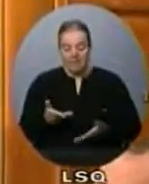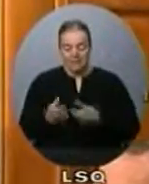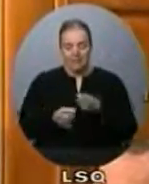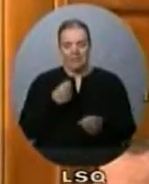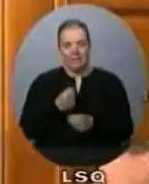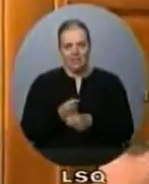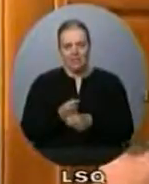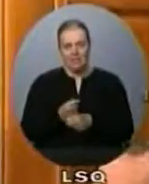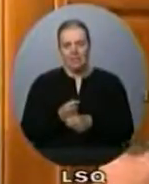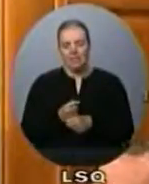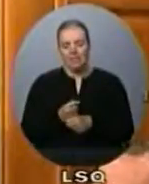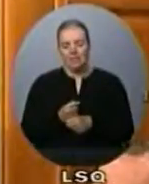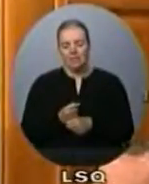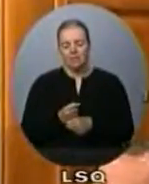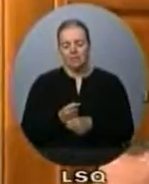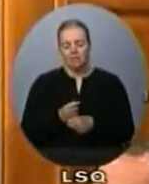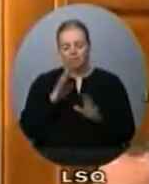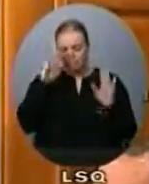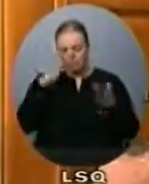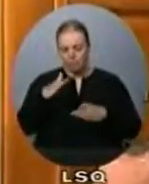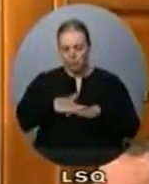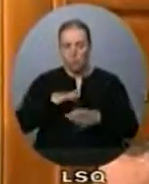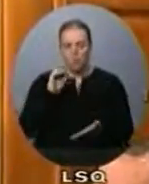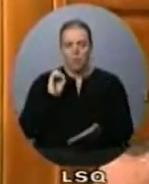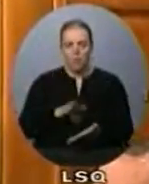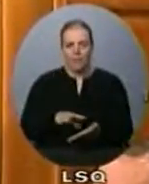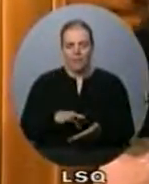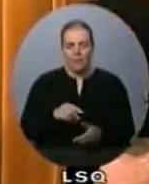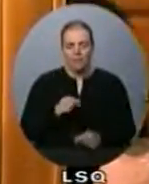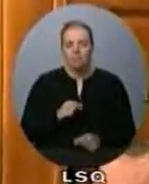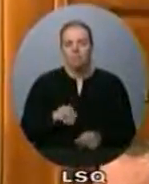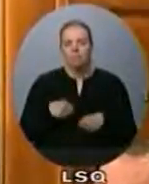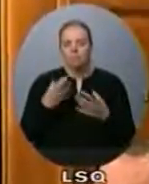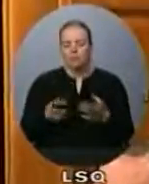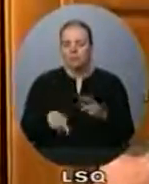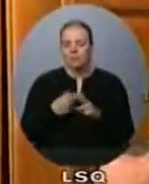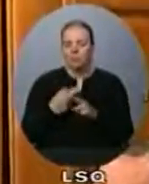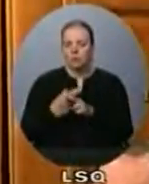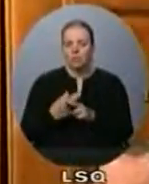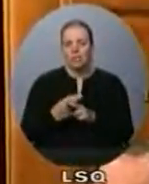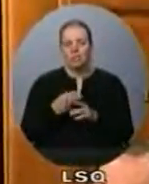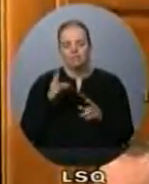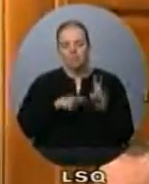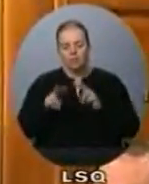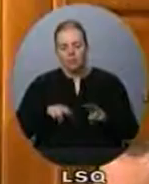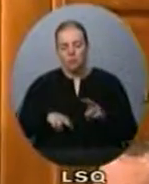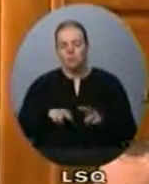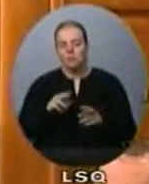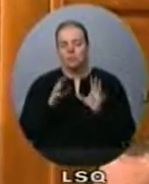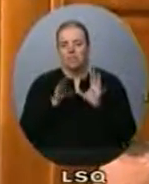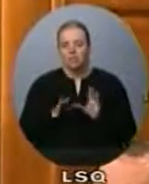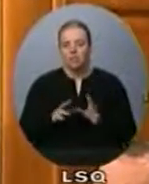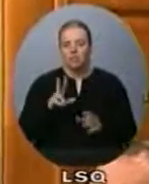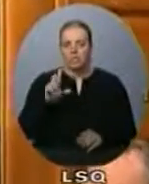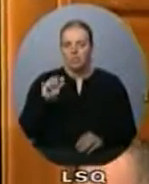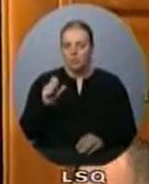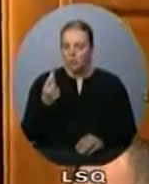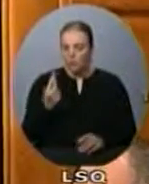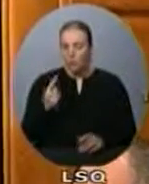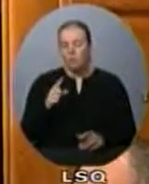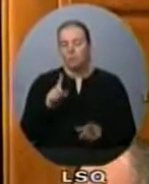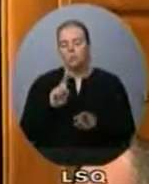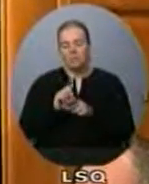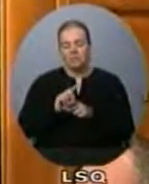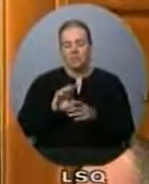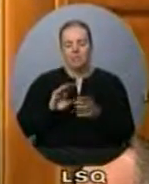on the 2010 strategic reviews, closing tax loopholes, and launching a one-year government-wide strategic and operating